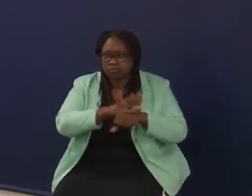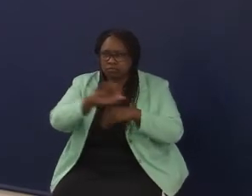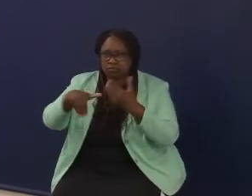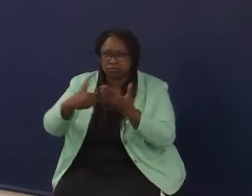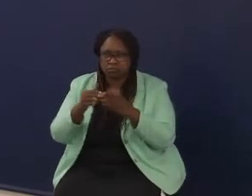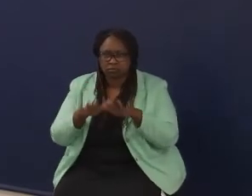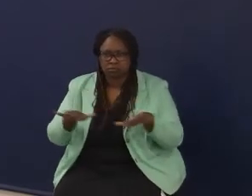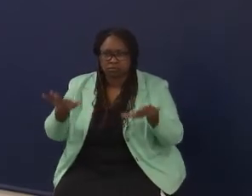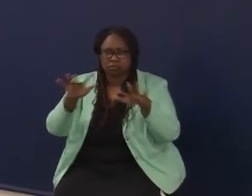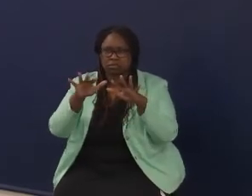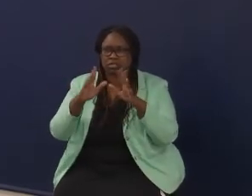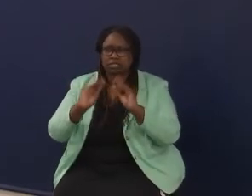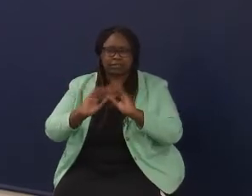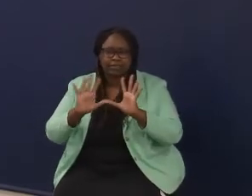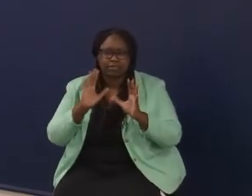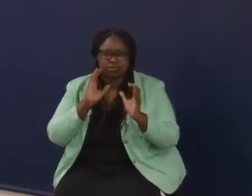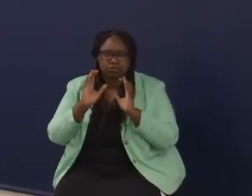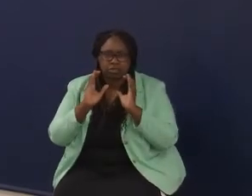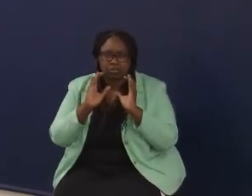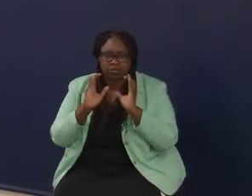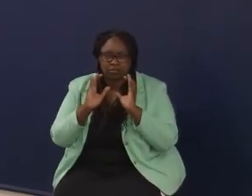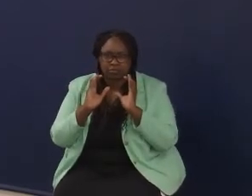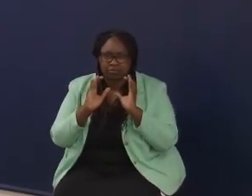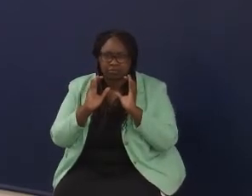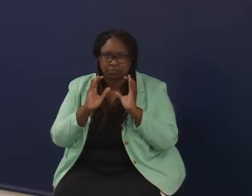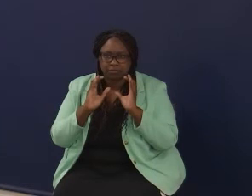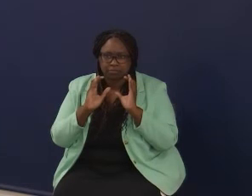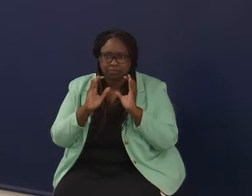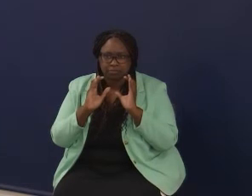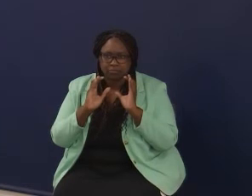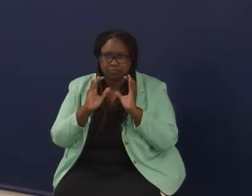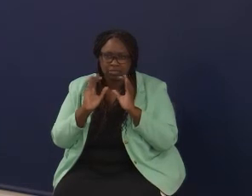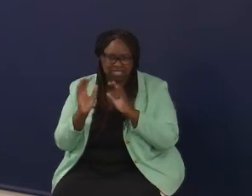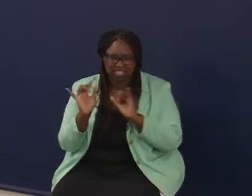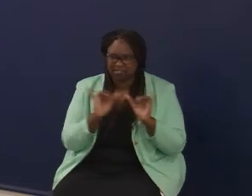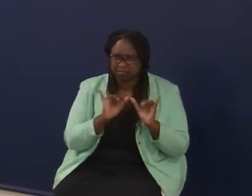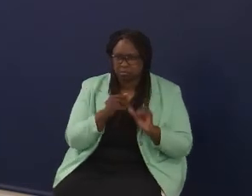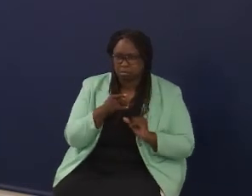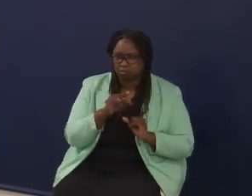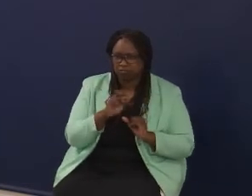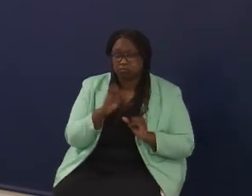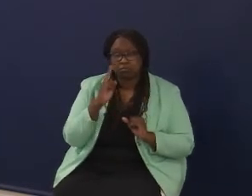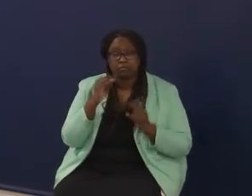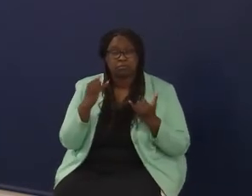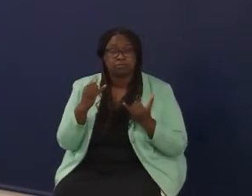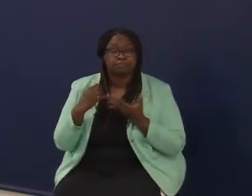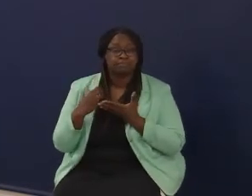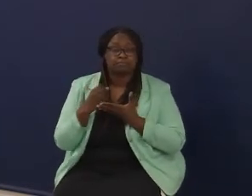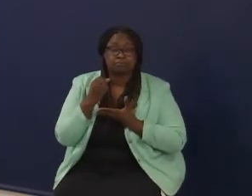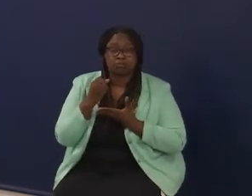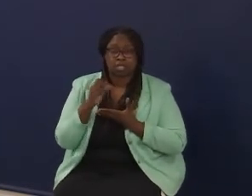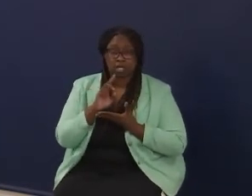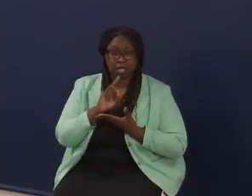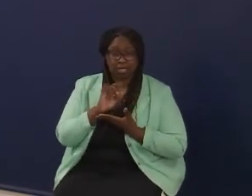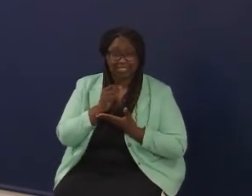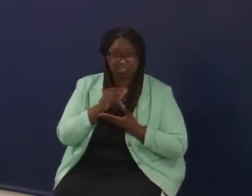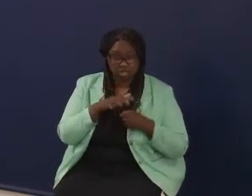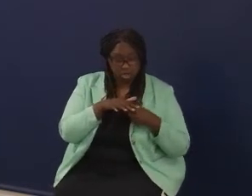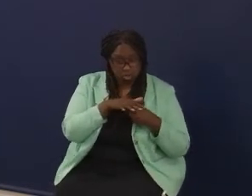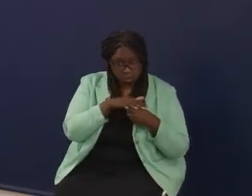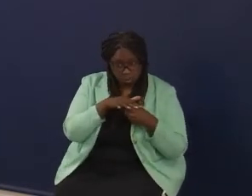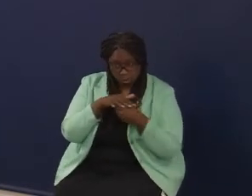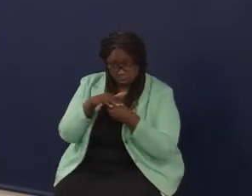in a way that's so clearly communicated as with the profile. So, I think it's an opportunity to say to those districts that already have local